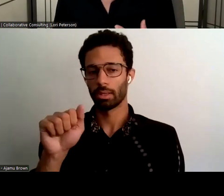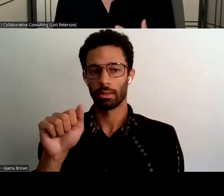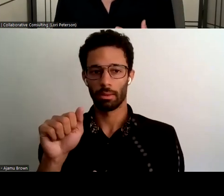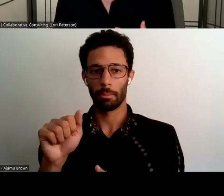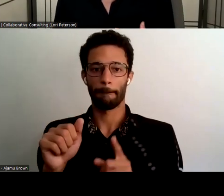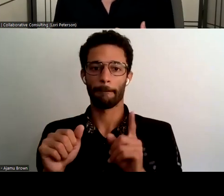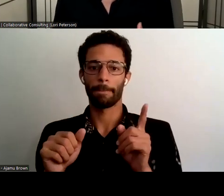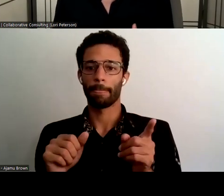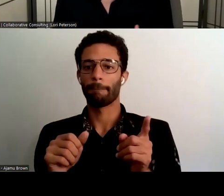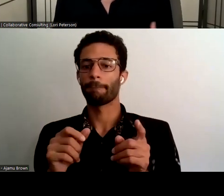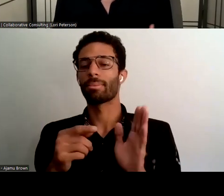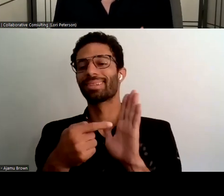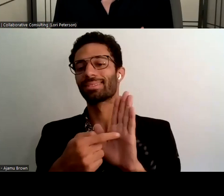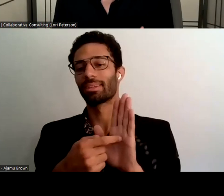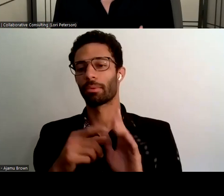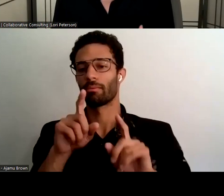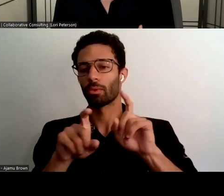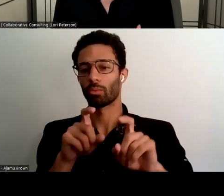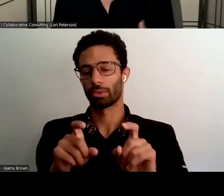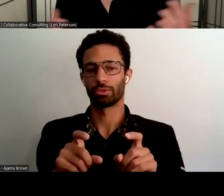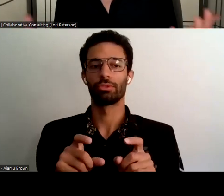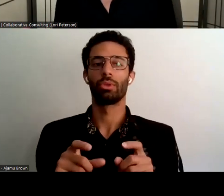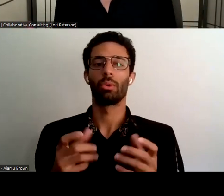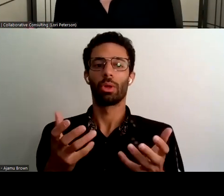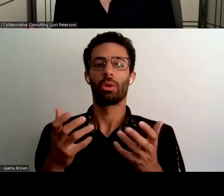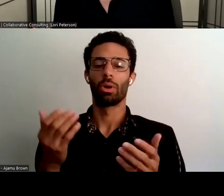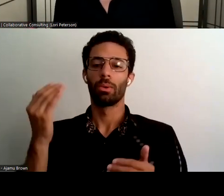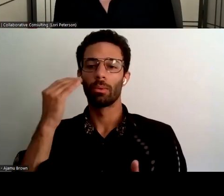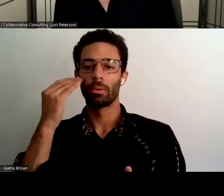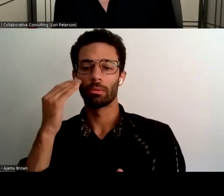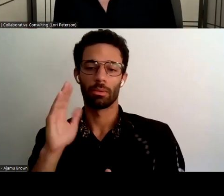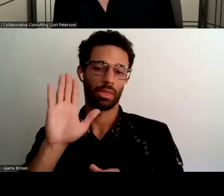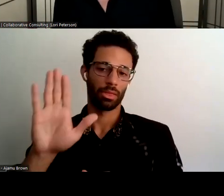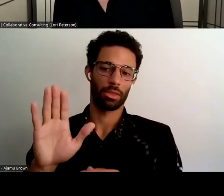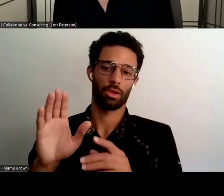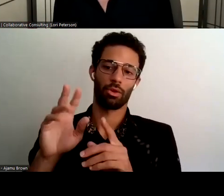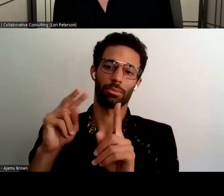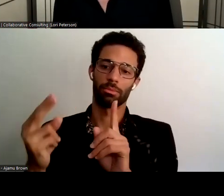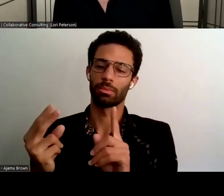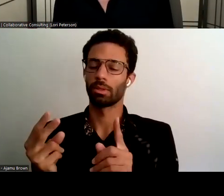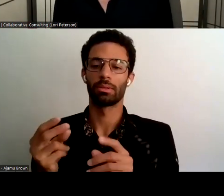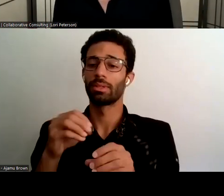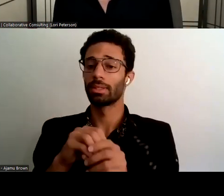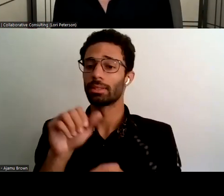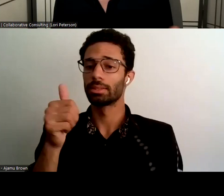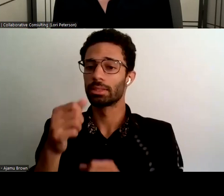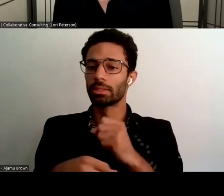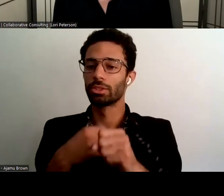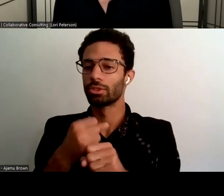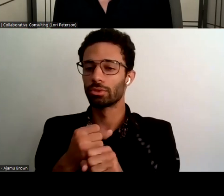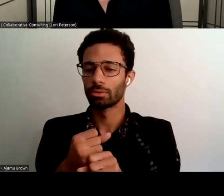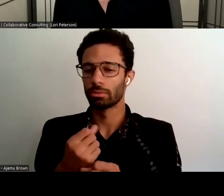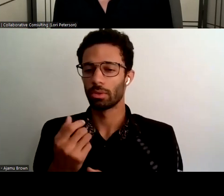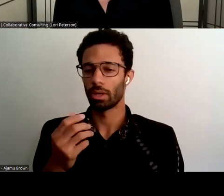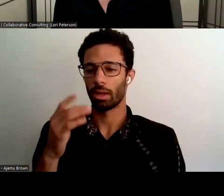the questions that we asked so we wanted to hear their perspective on what's it going to be like in 10 years what will